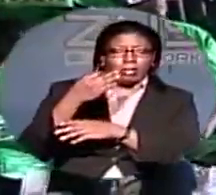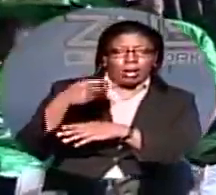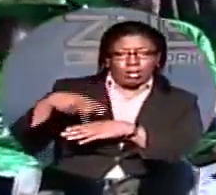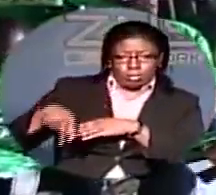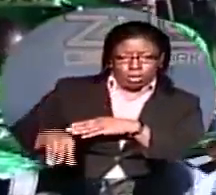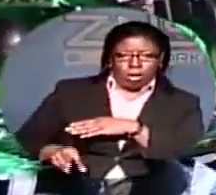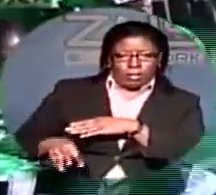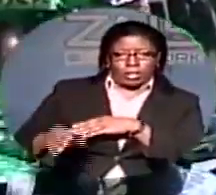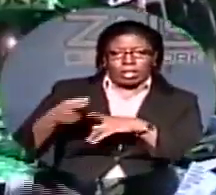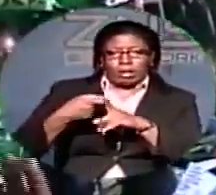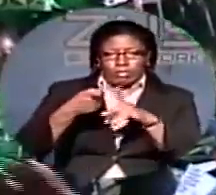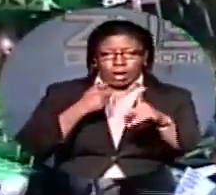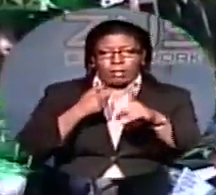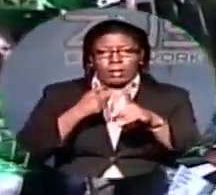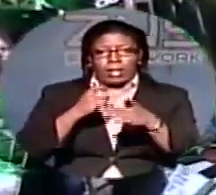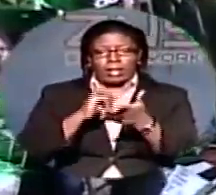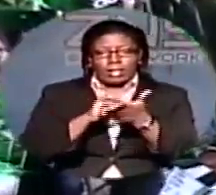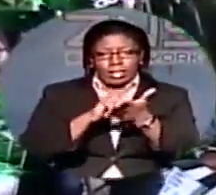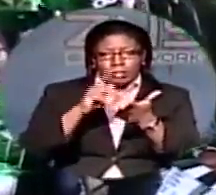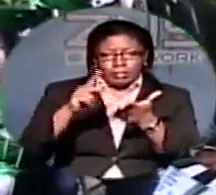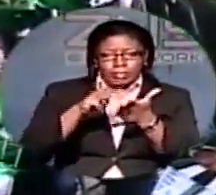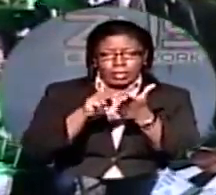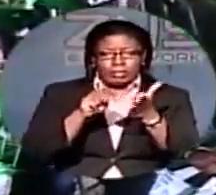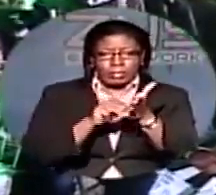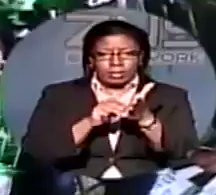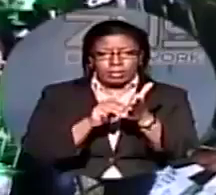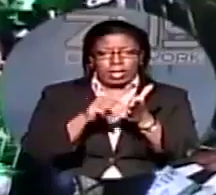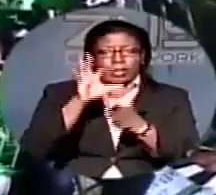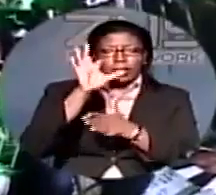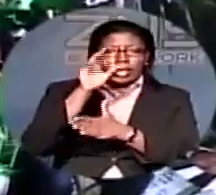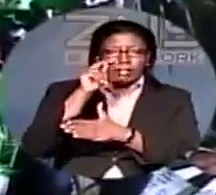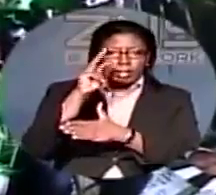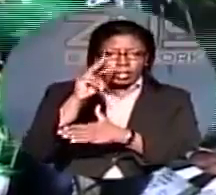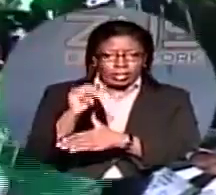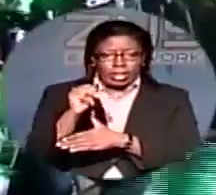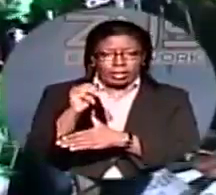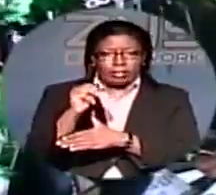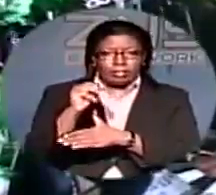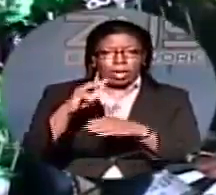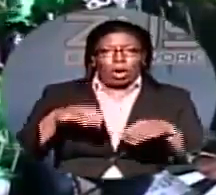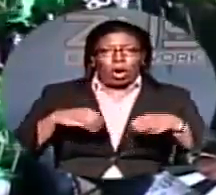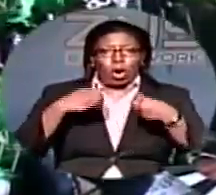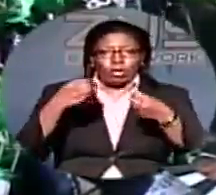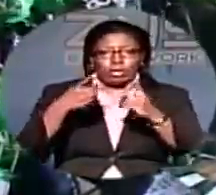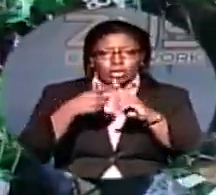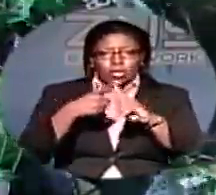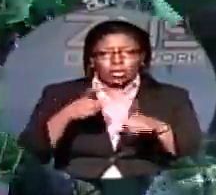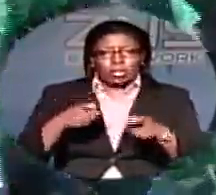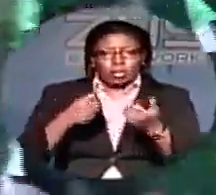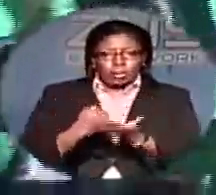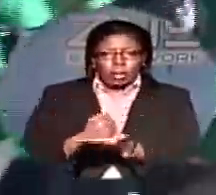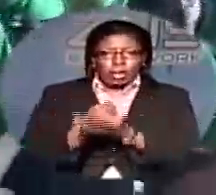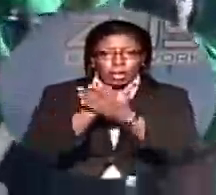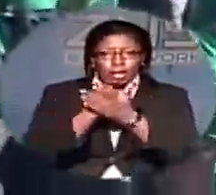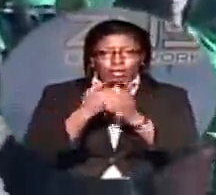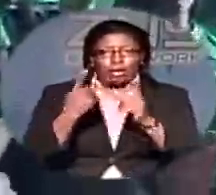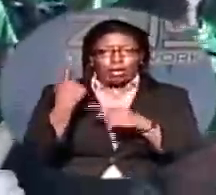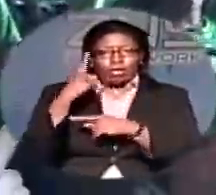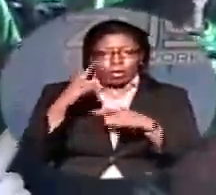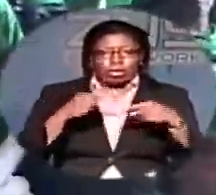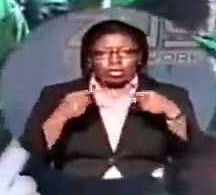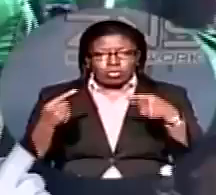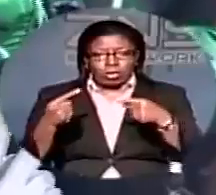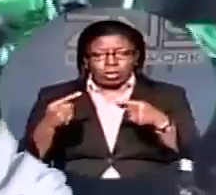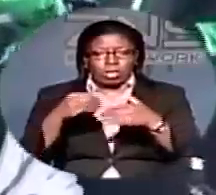also notes that in 2008, the FNM administration promised to offer assistance to struggling homeowners and now, four